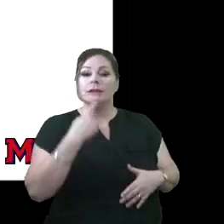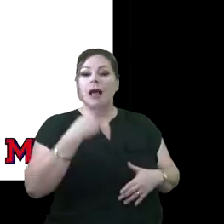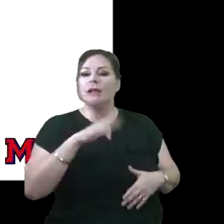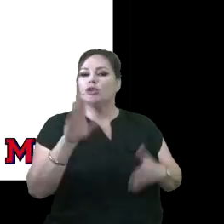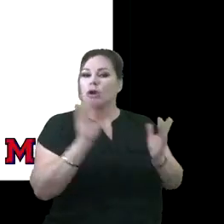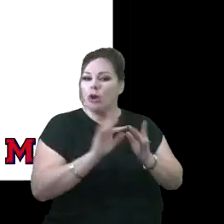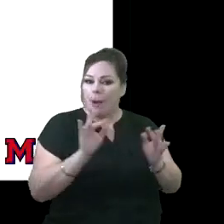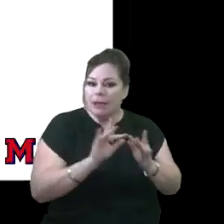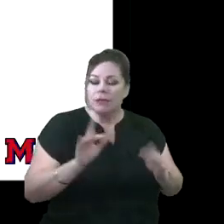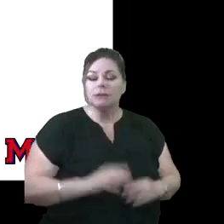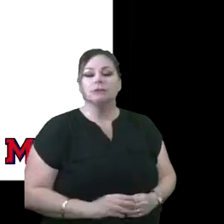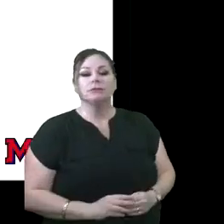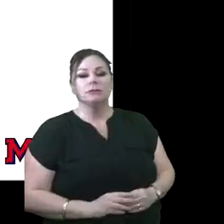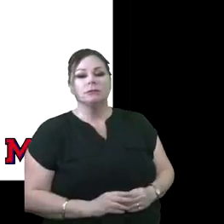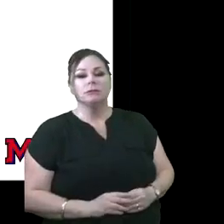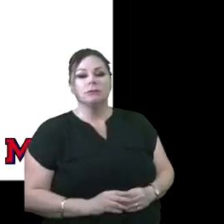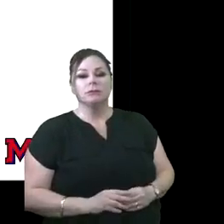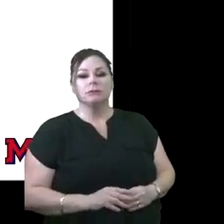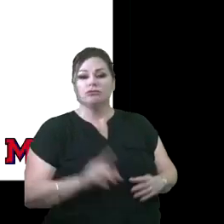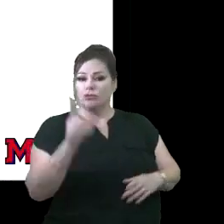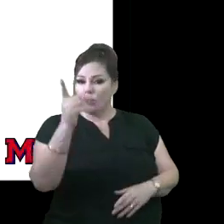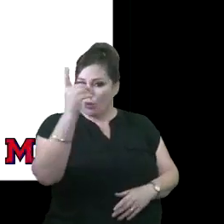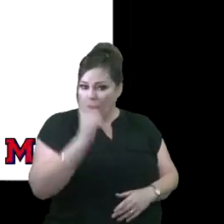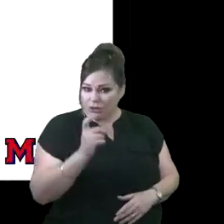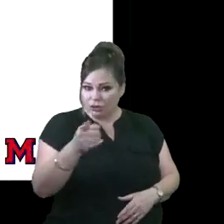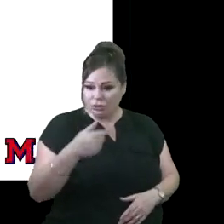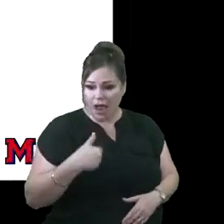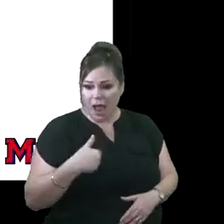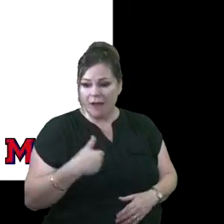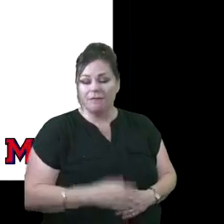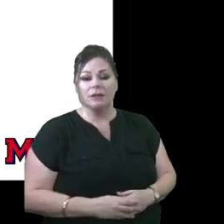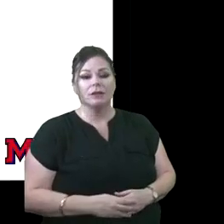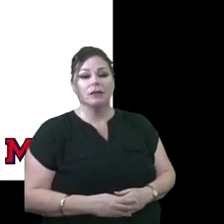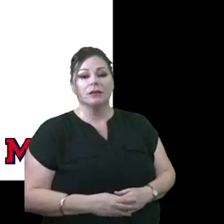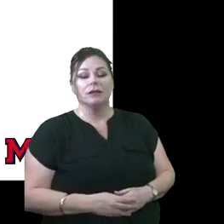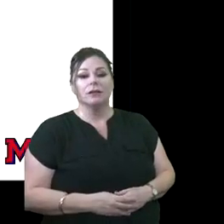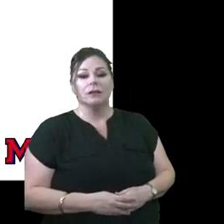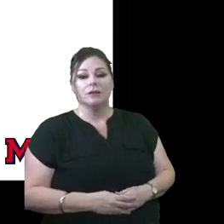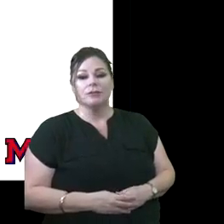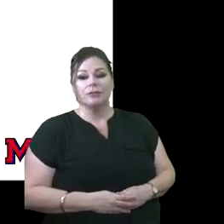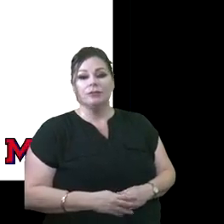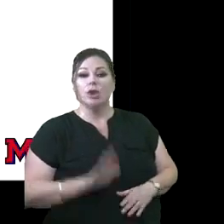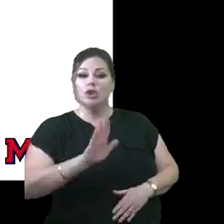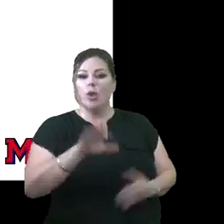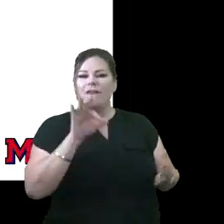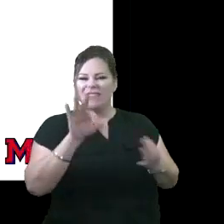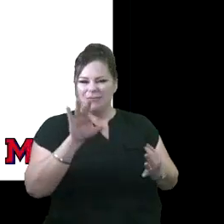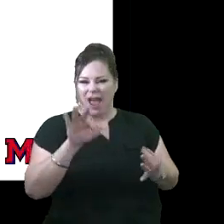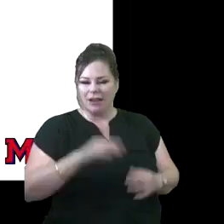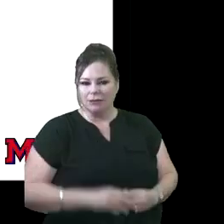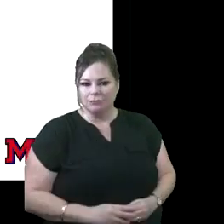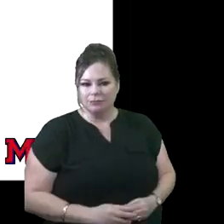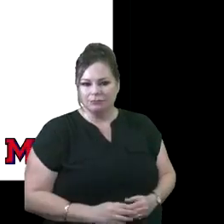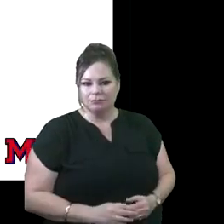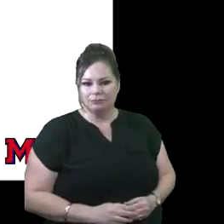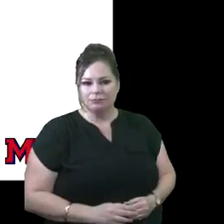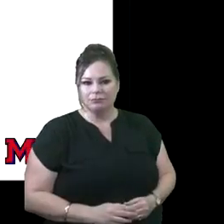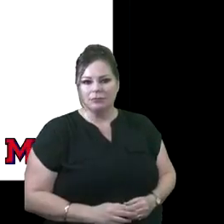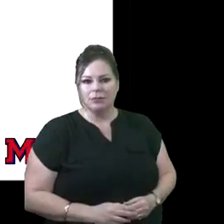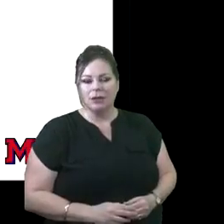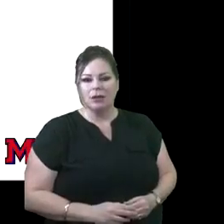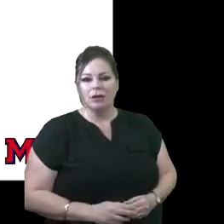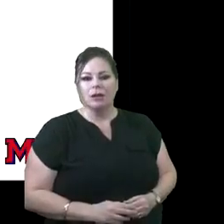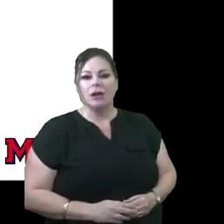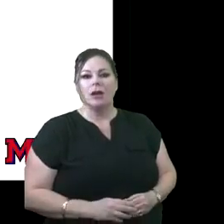comments, any questions that you have. But we would like to have your feedback throughout